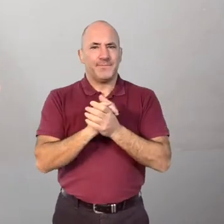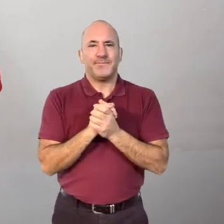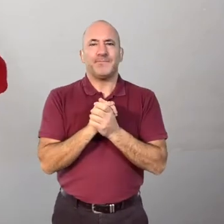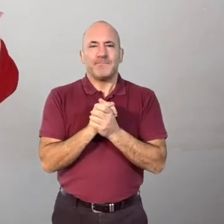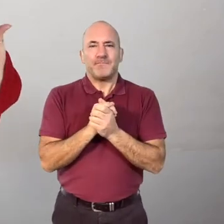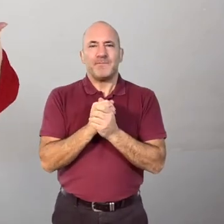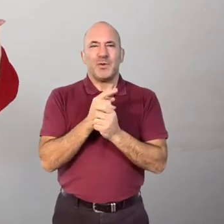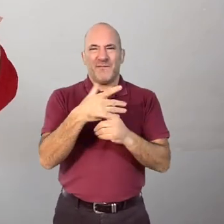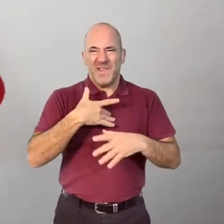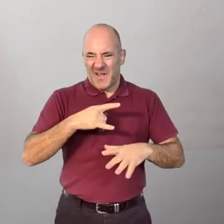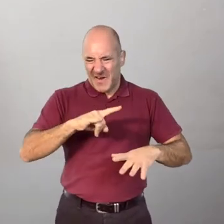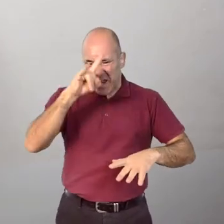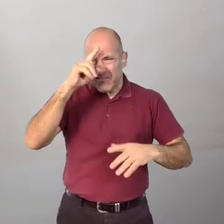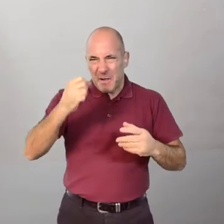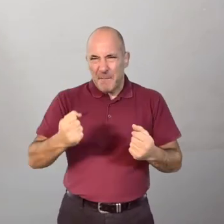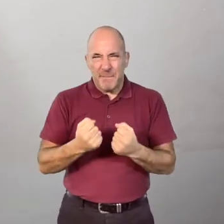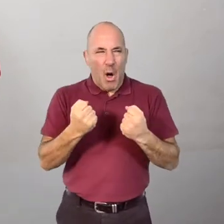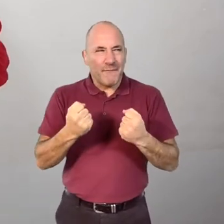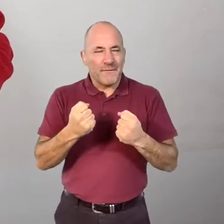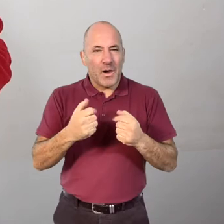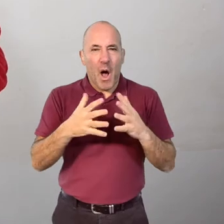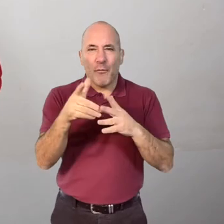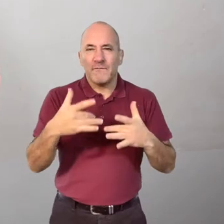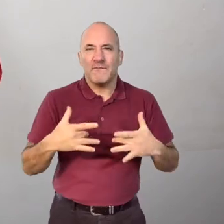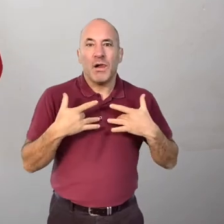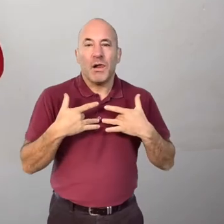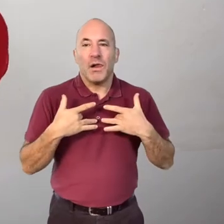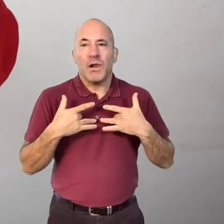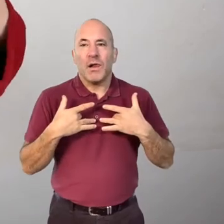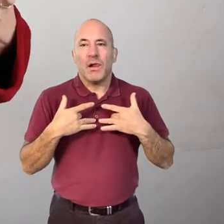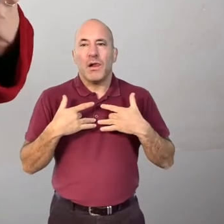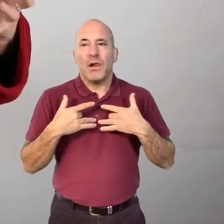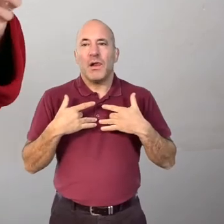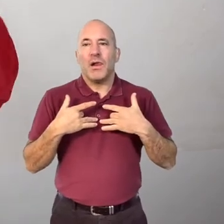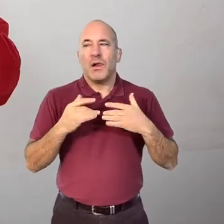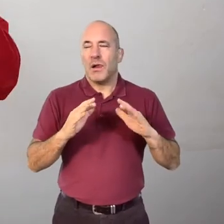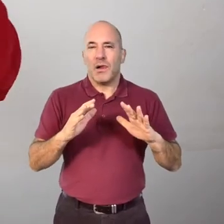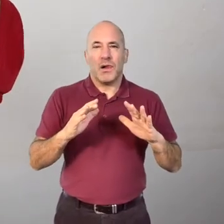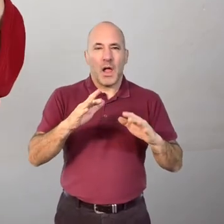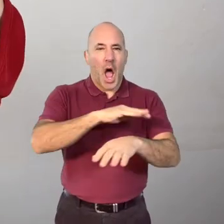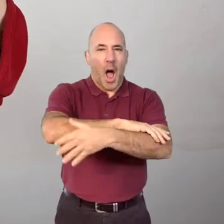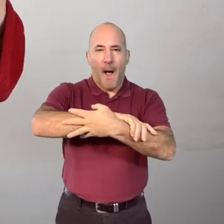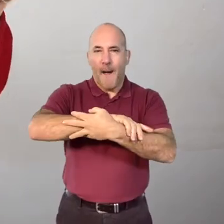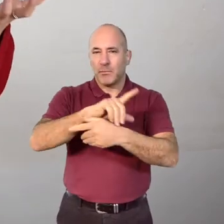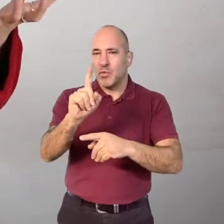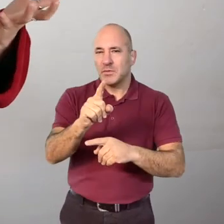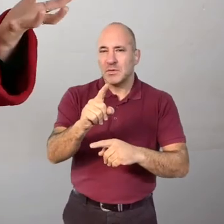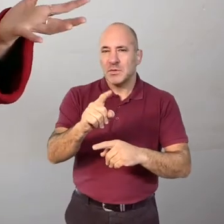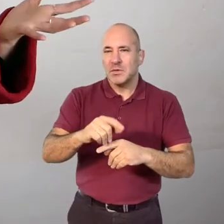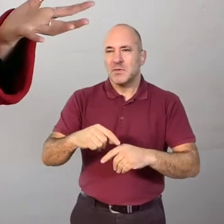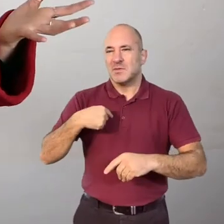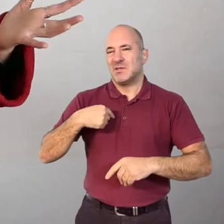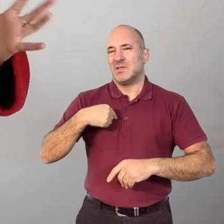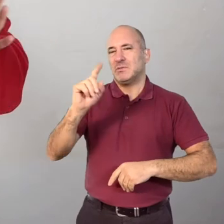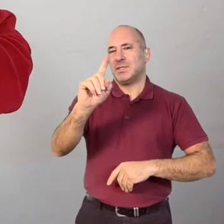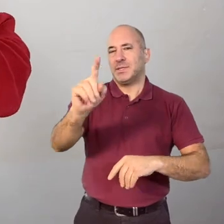think of a movement. Think of how it feels when you feel evil and powerful. What do you